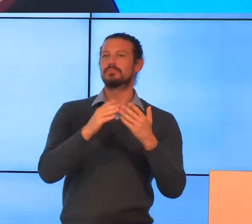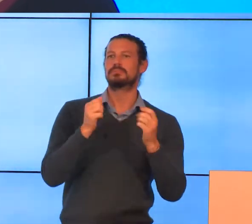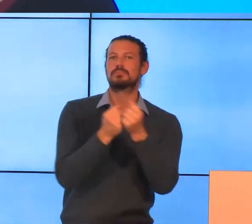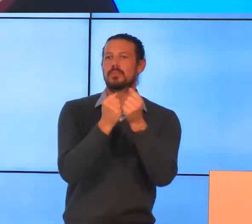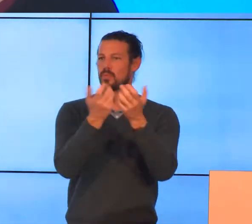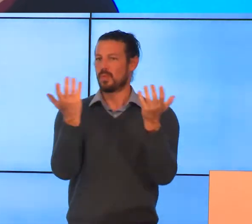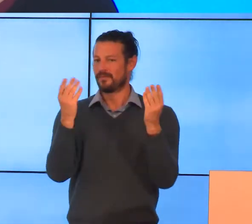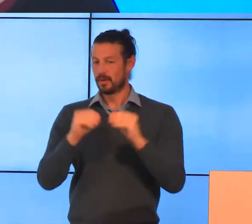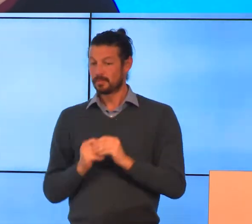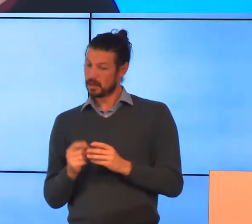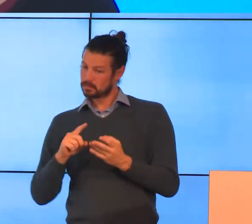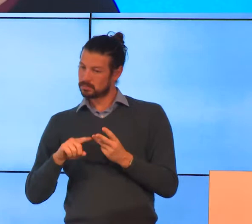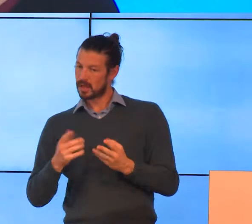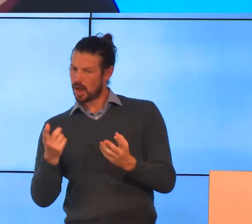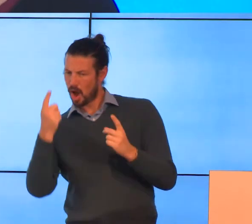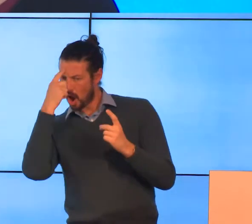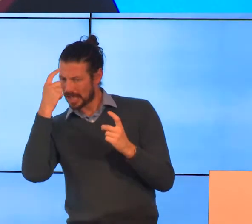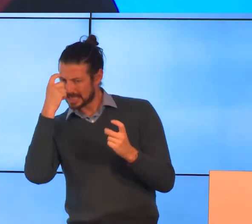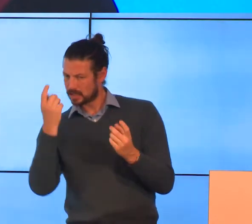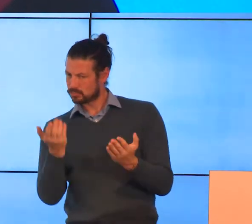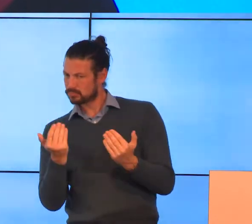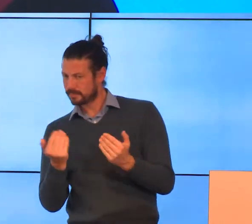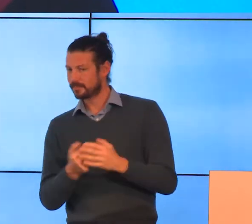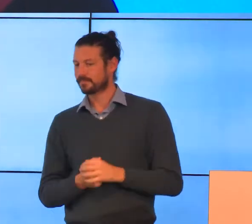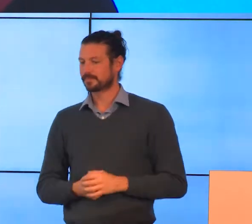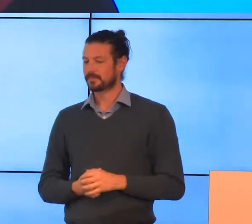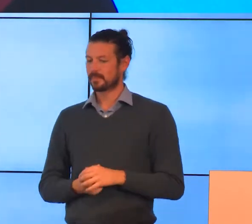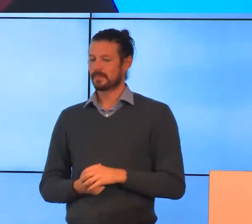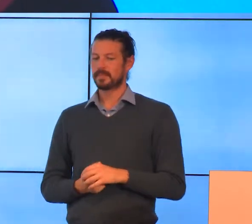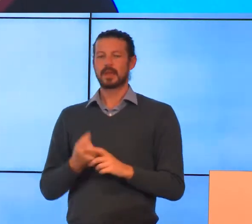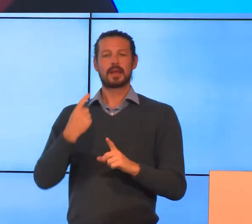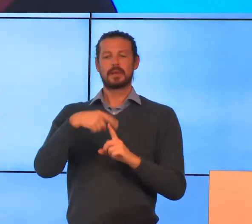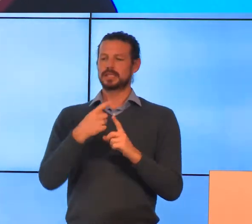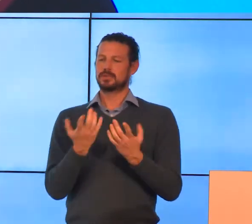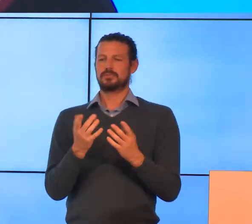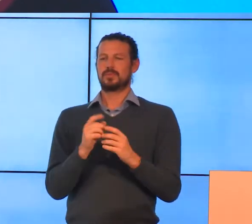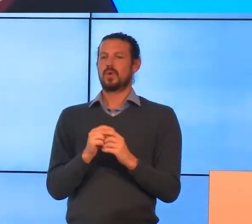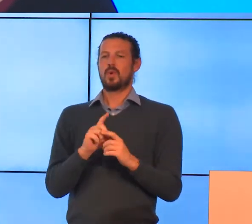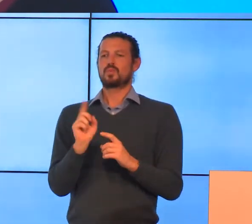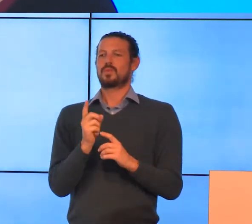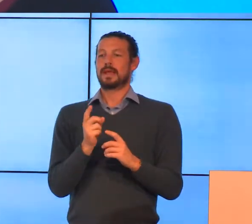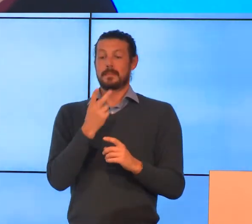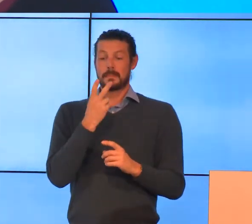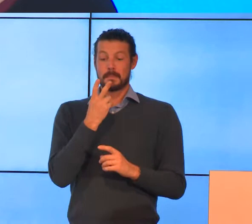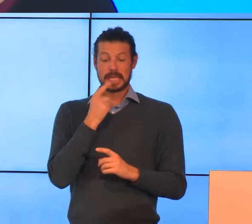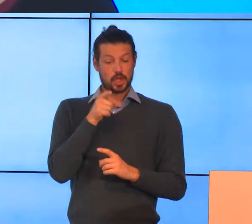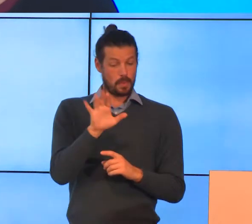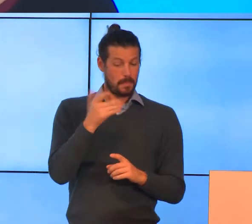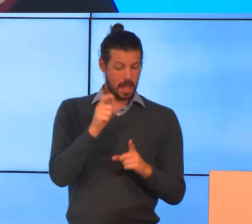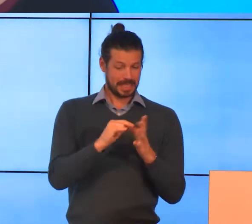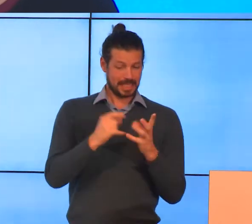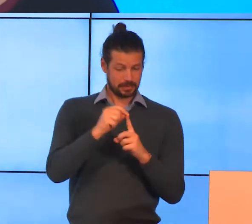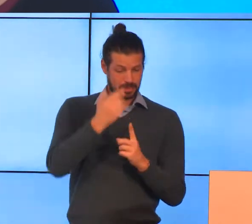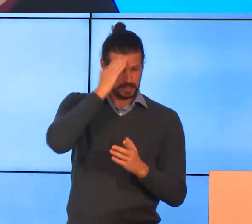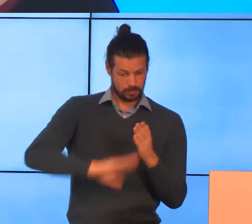ideas were to make things easier, and what advice people would give others who were starting out to